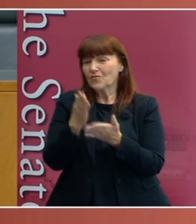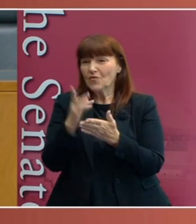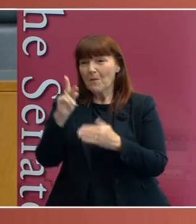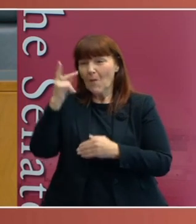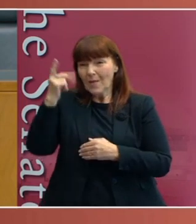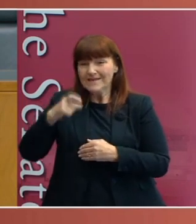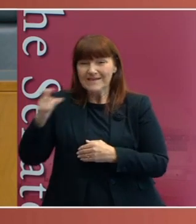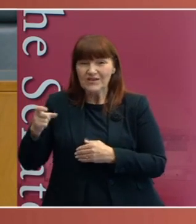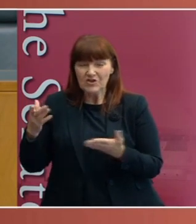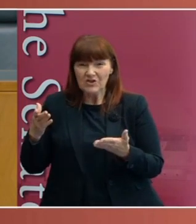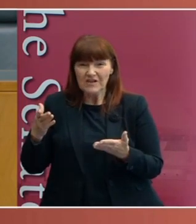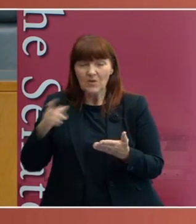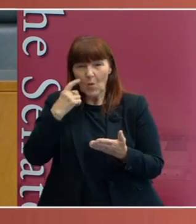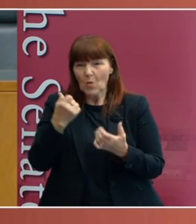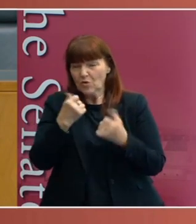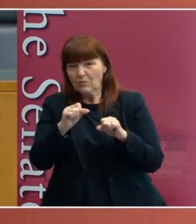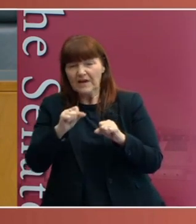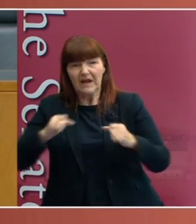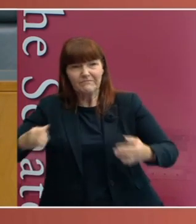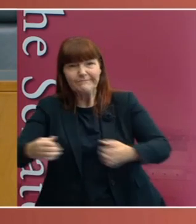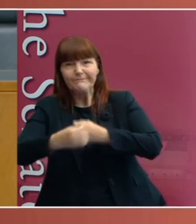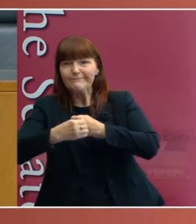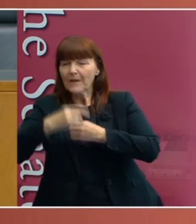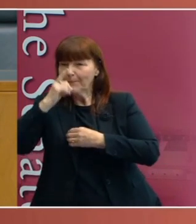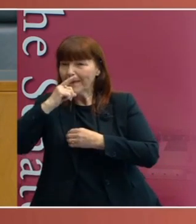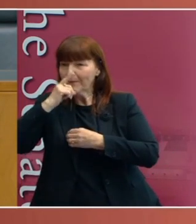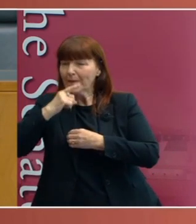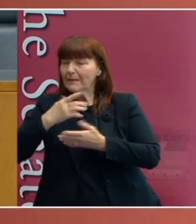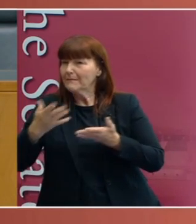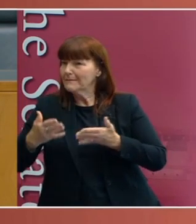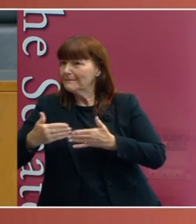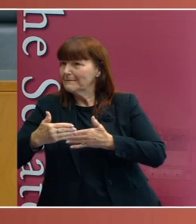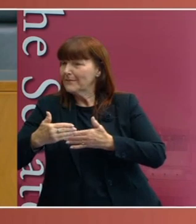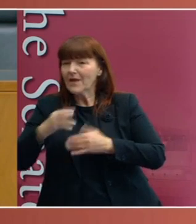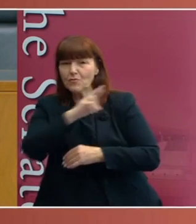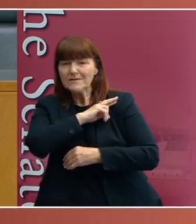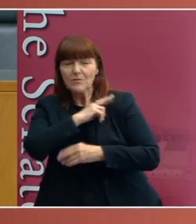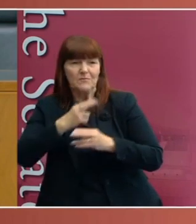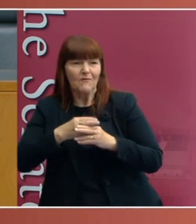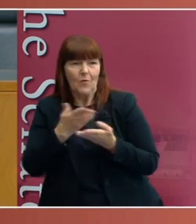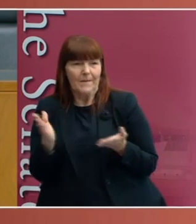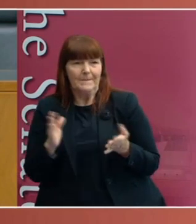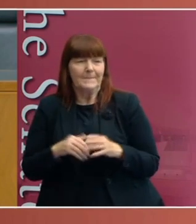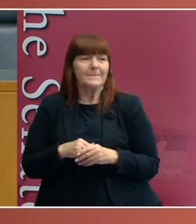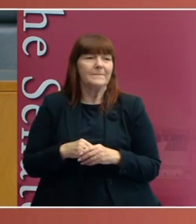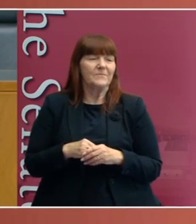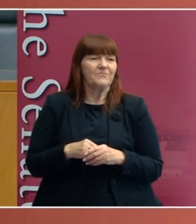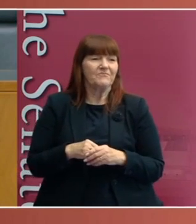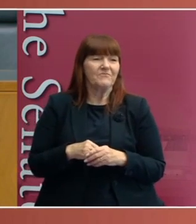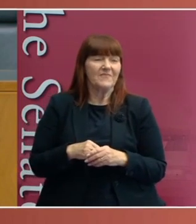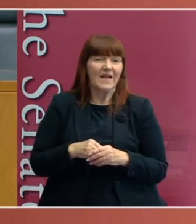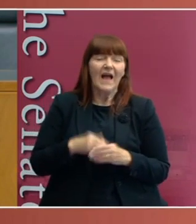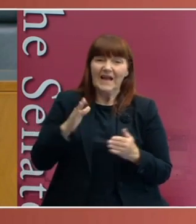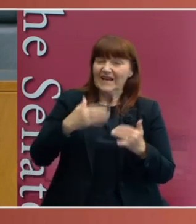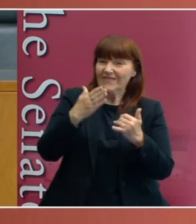politicians in the end will want to protect their own people. They're the people who elect them. They're the people that they're responsible to. And, you know, in the